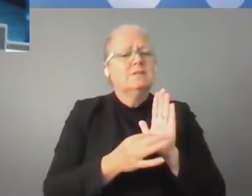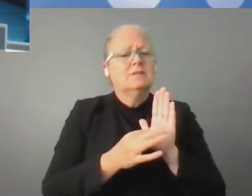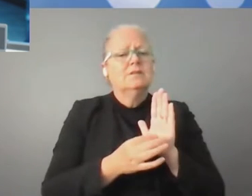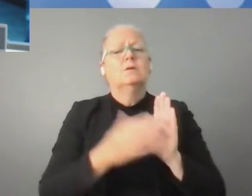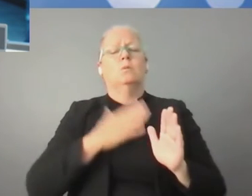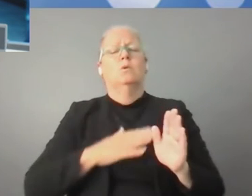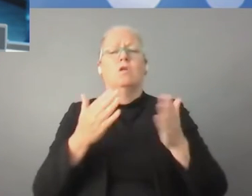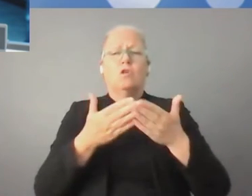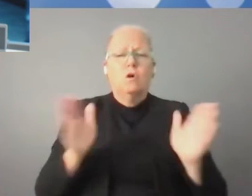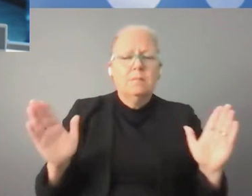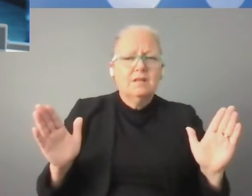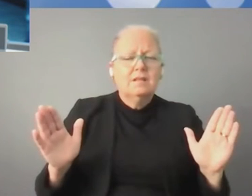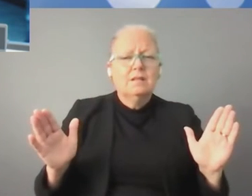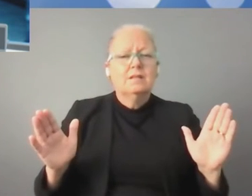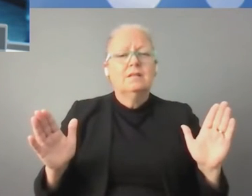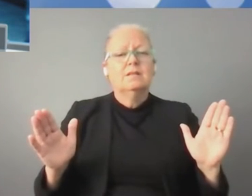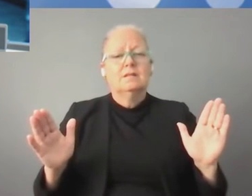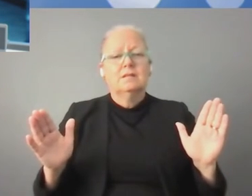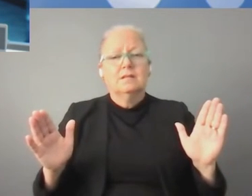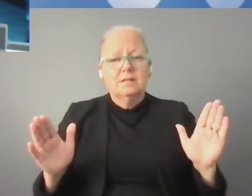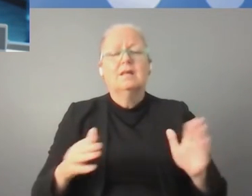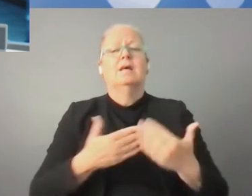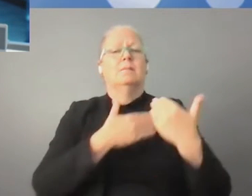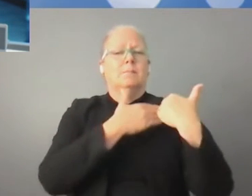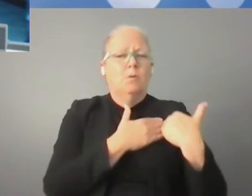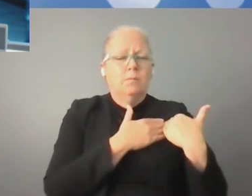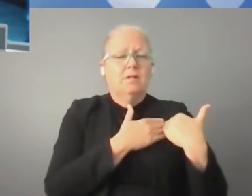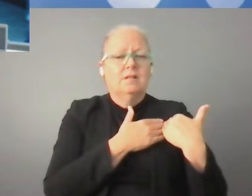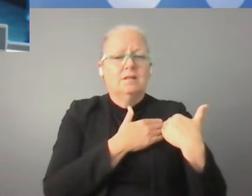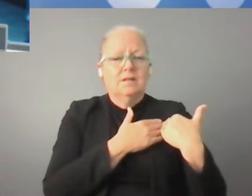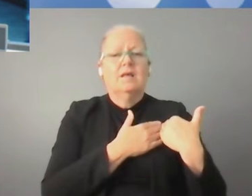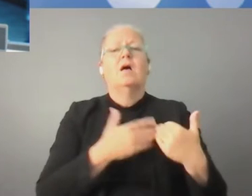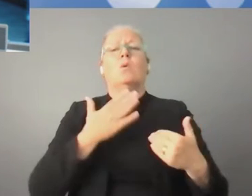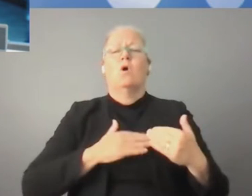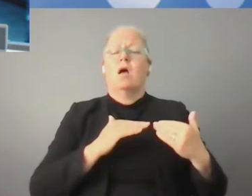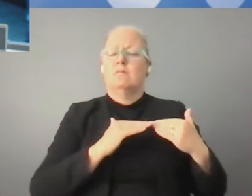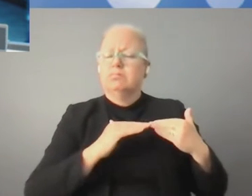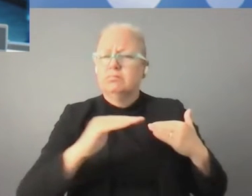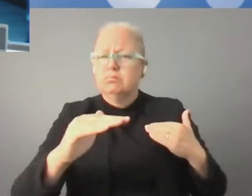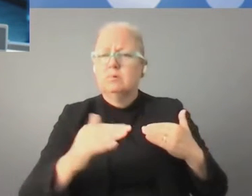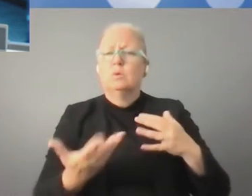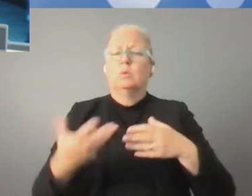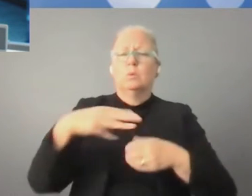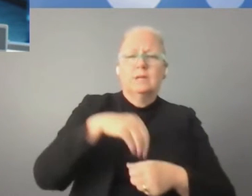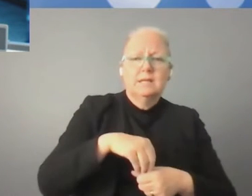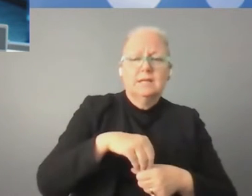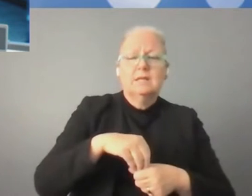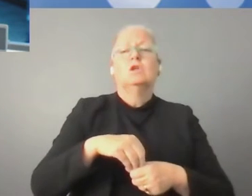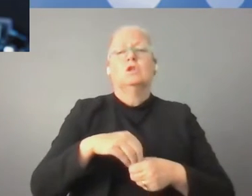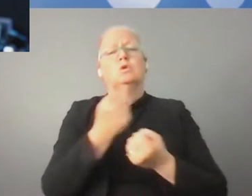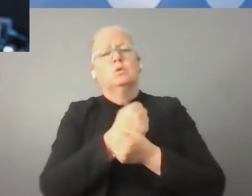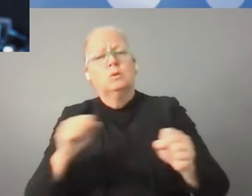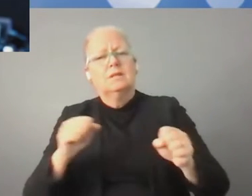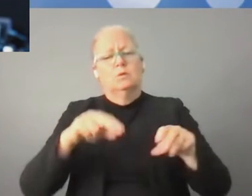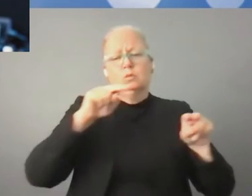trustworthiness, responsibility, reliability, inclusiveness, security and confidentiality.